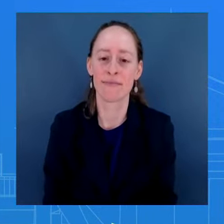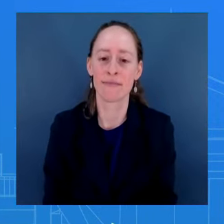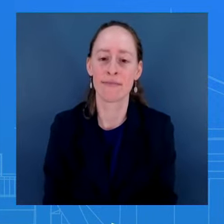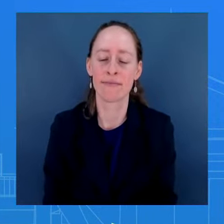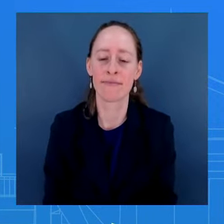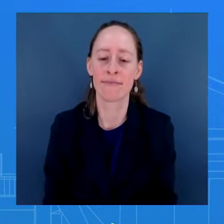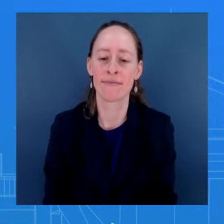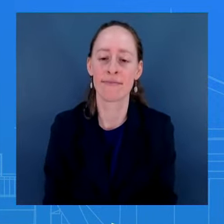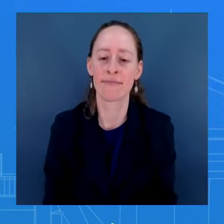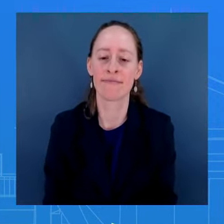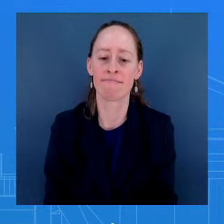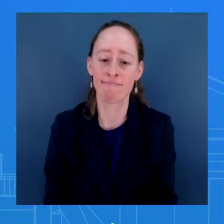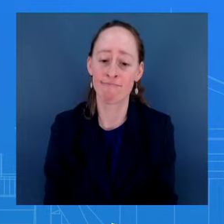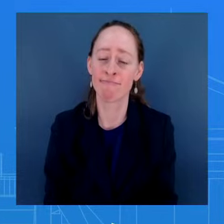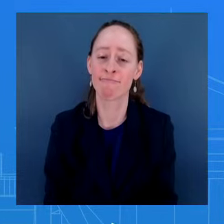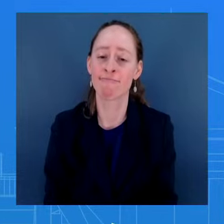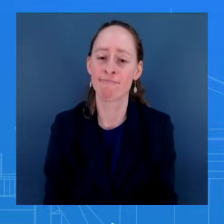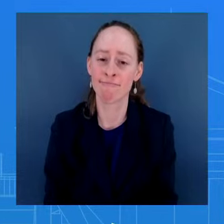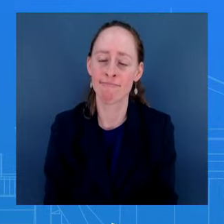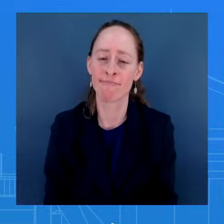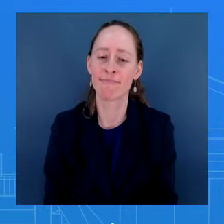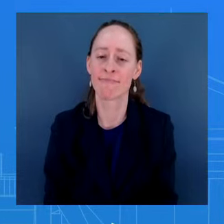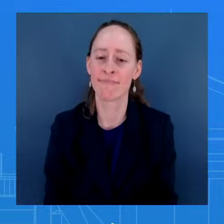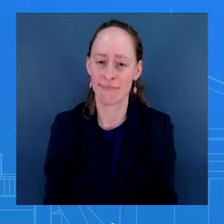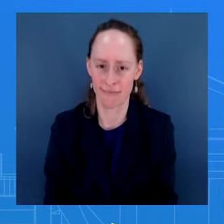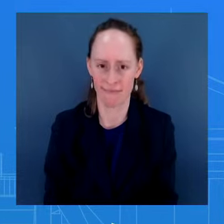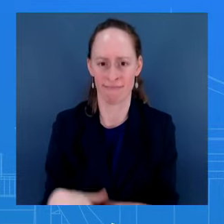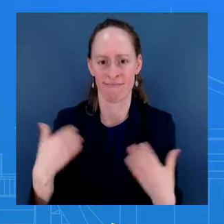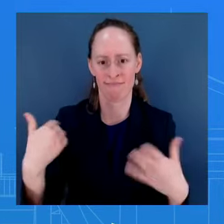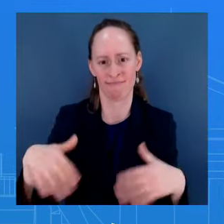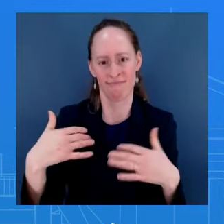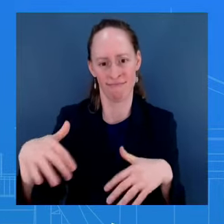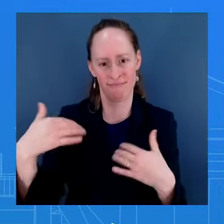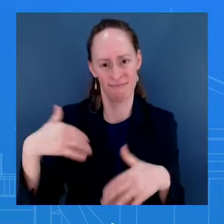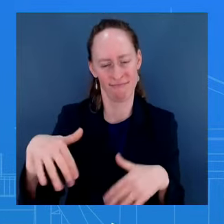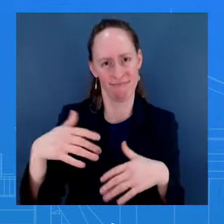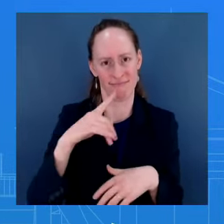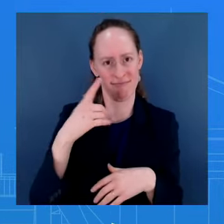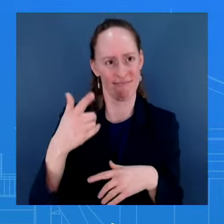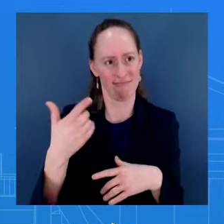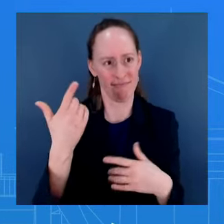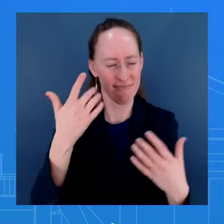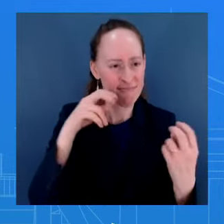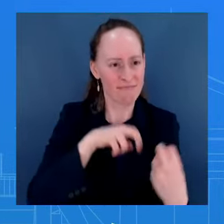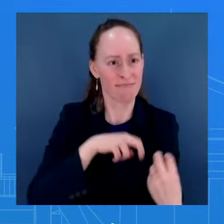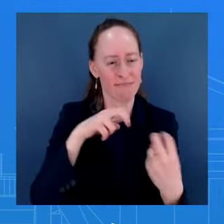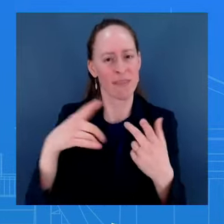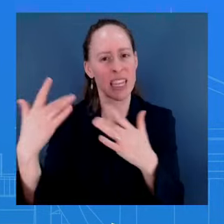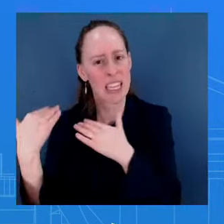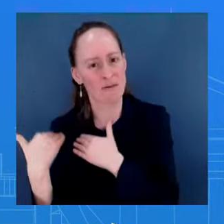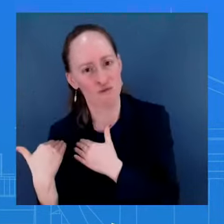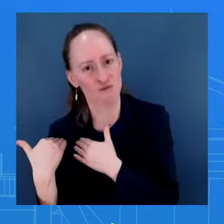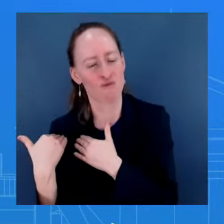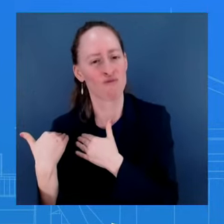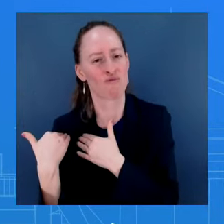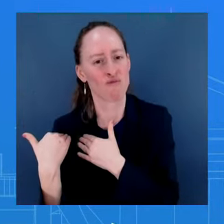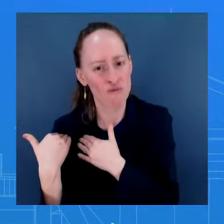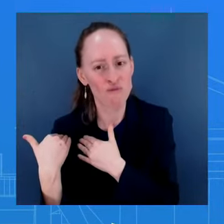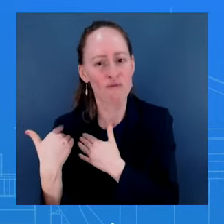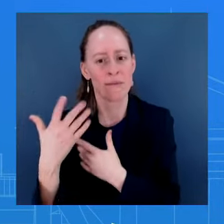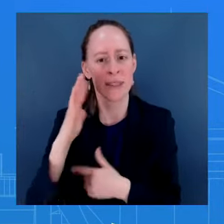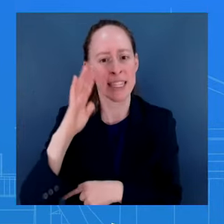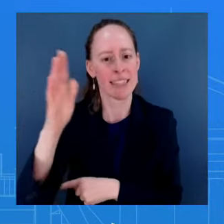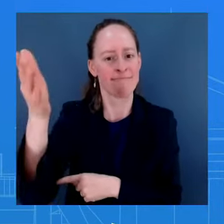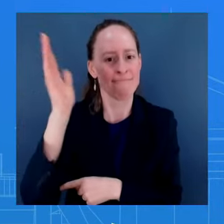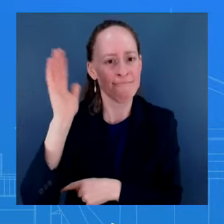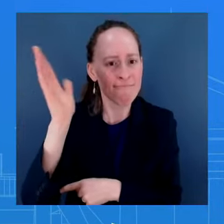right? Massive undertakings in, in having, having a State of the Union that speaks to where we are as a country and how